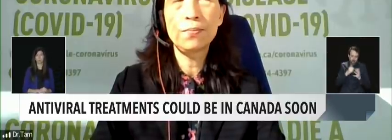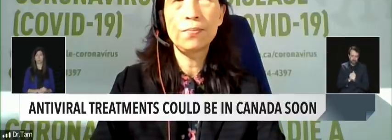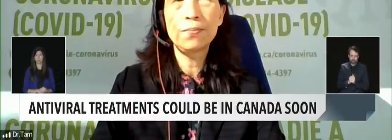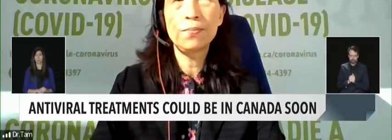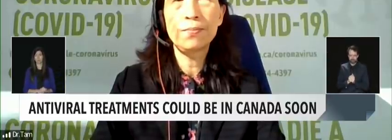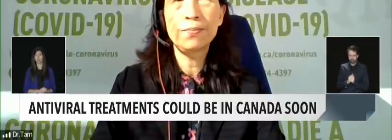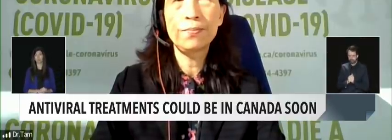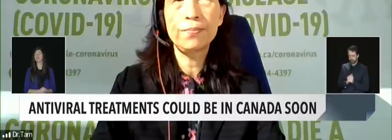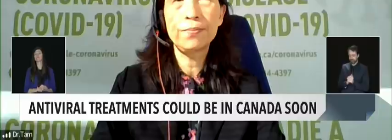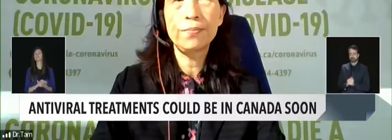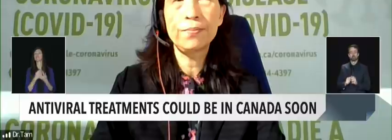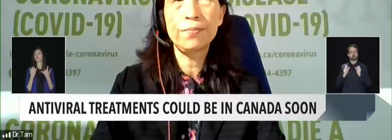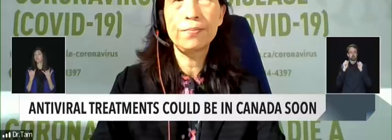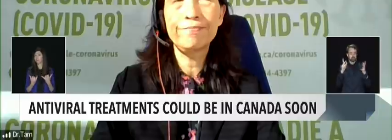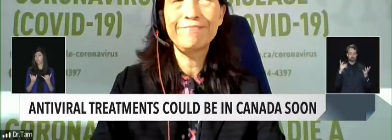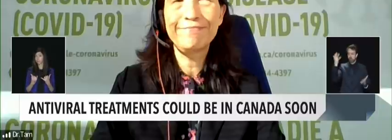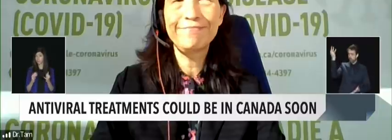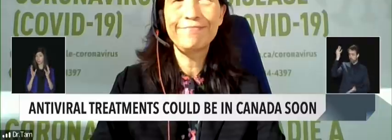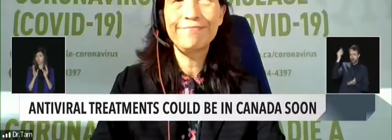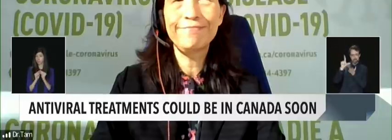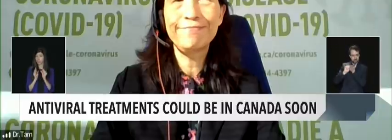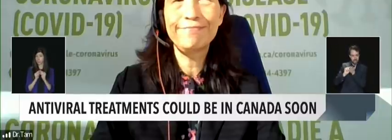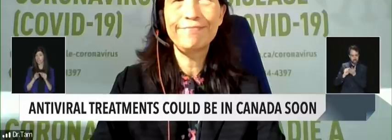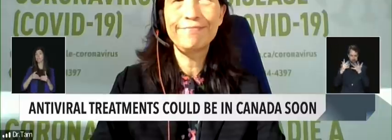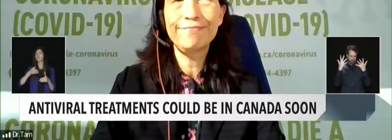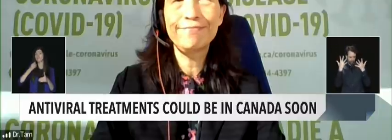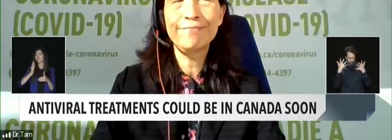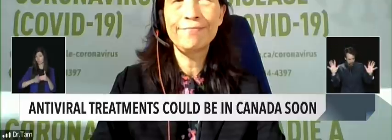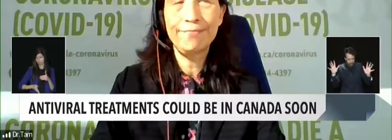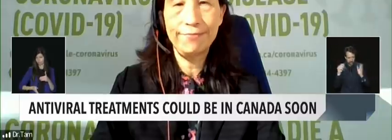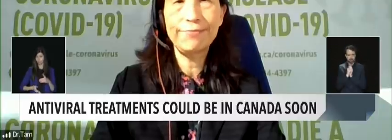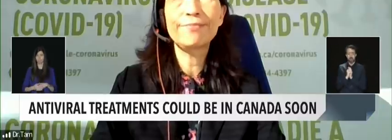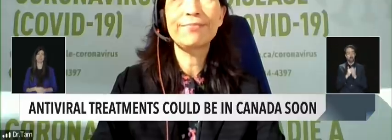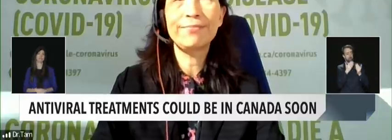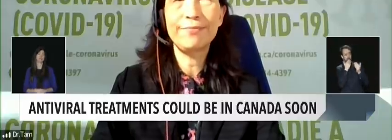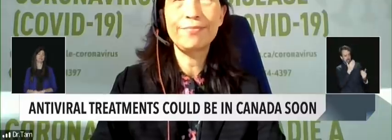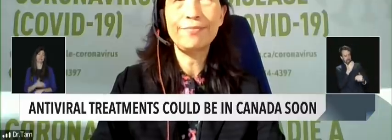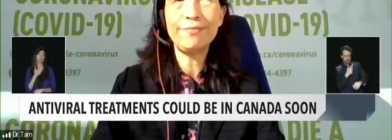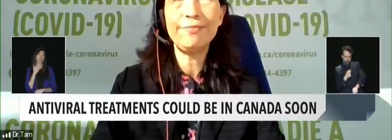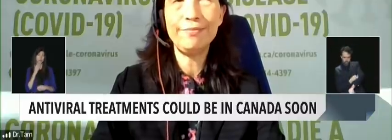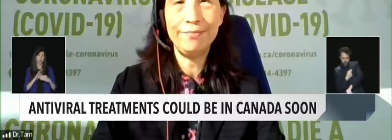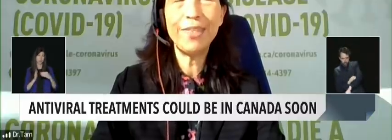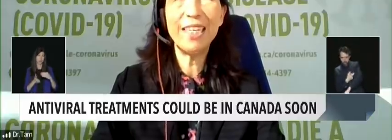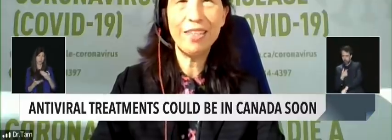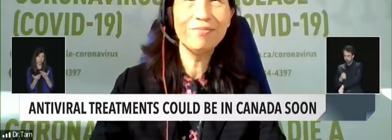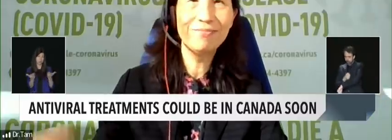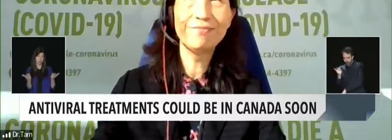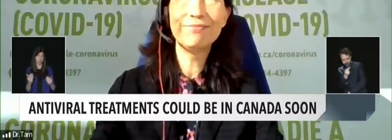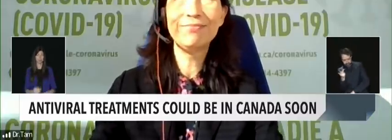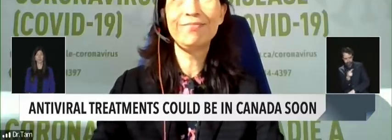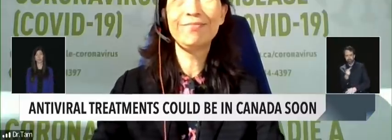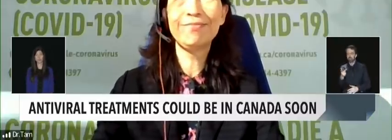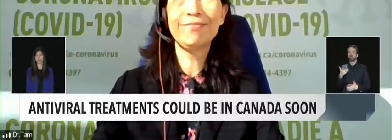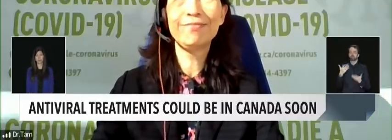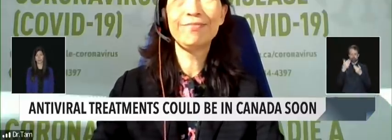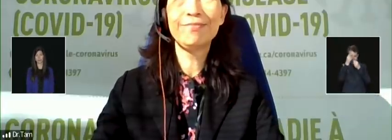Thanks, everyone, for being with us. Thank you, doctors, for your time. Have a great weekend, everyone. Thank you. Thank